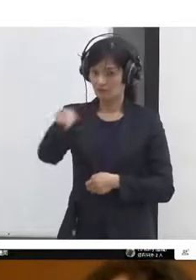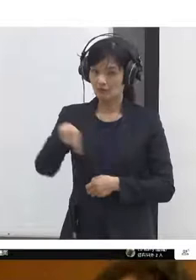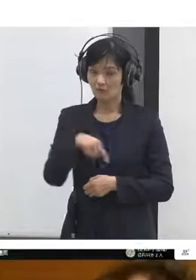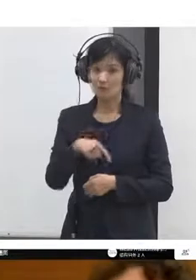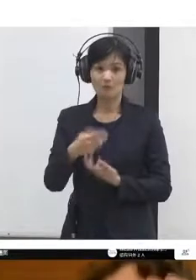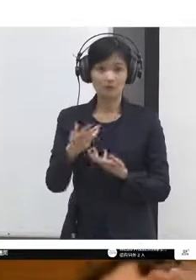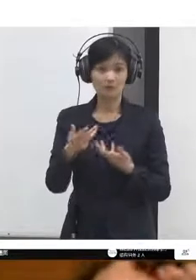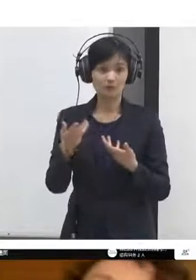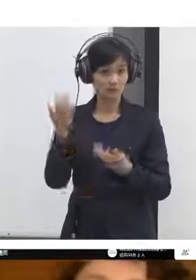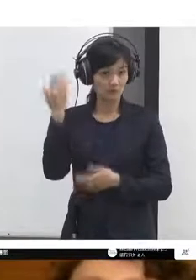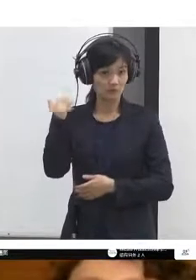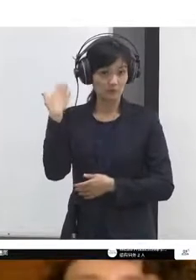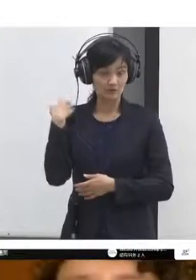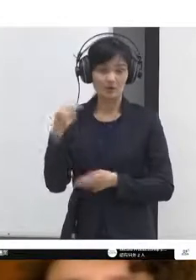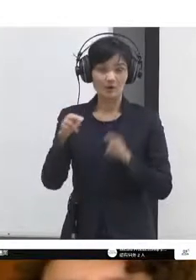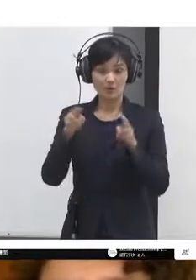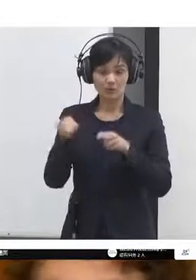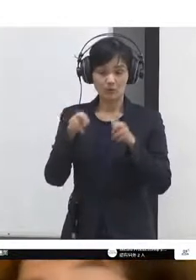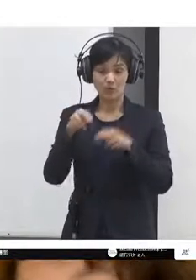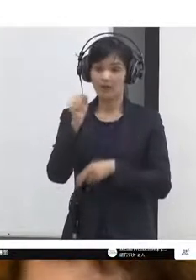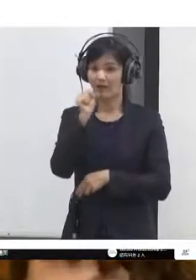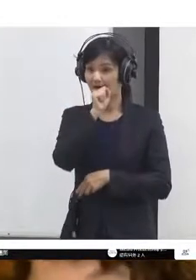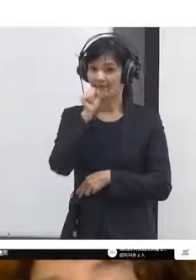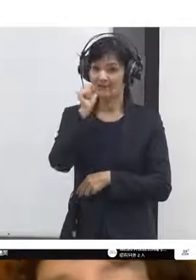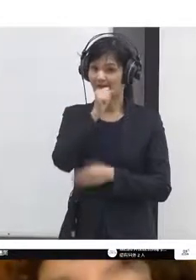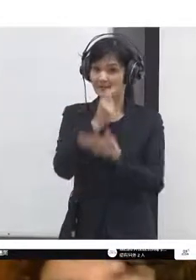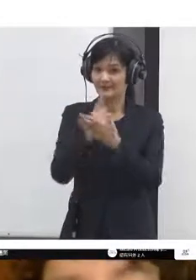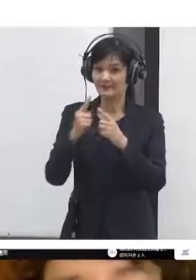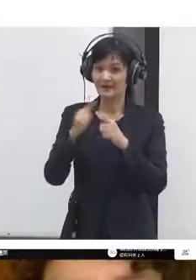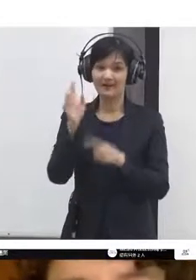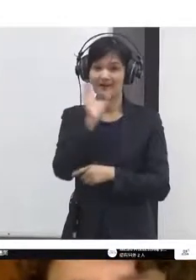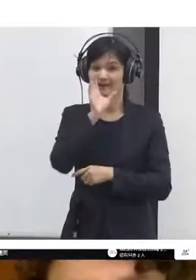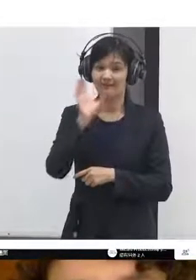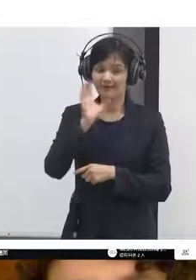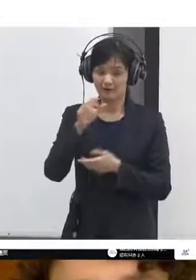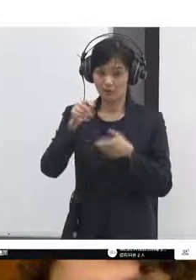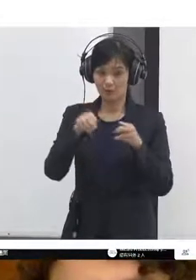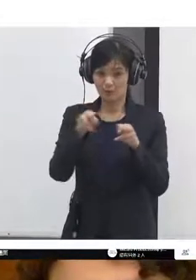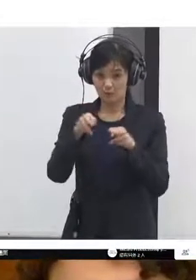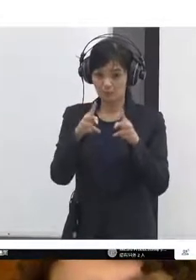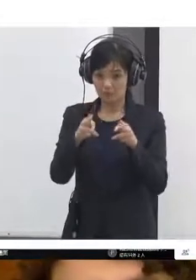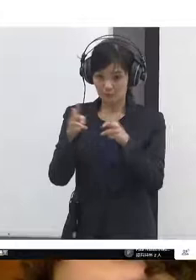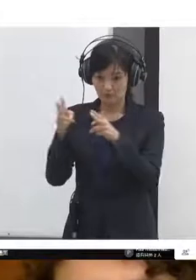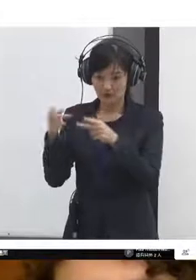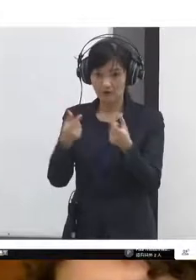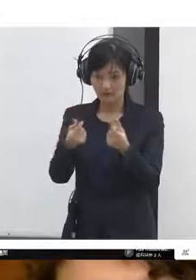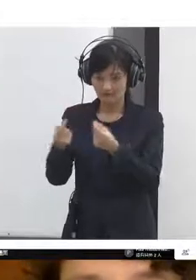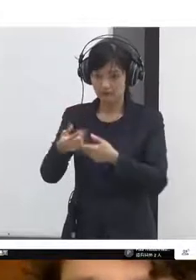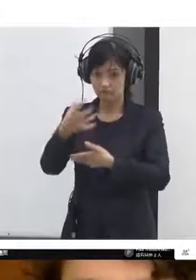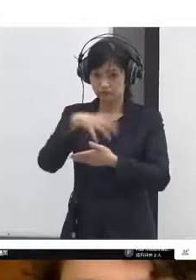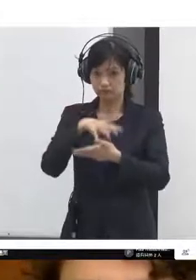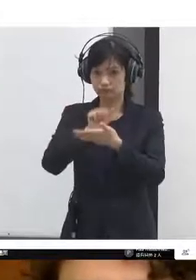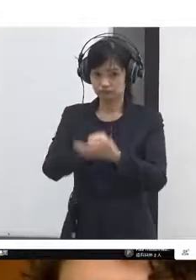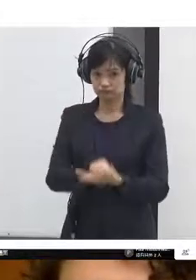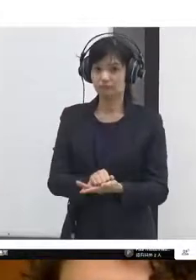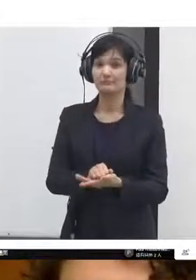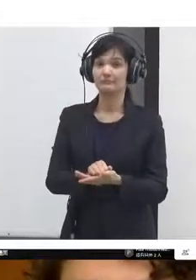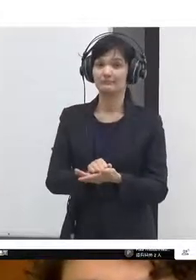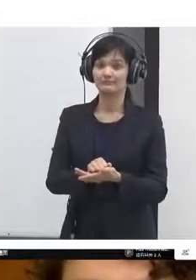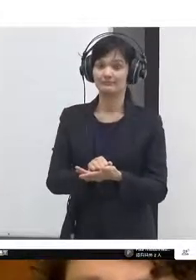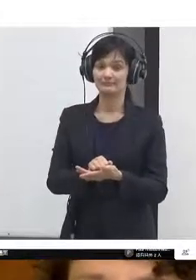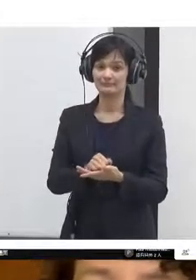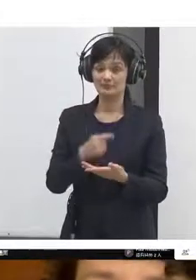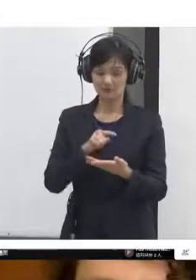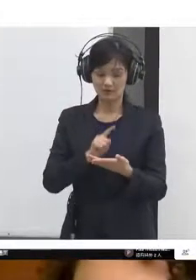this this is actually to me it's the most succinct definition of what is governance I've ever seen